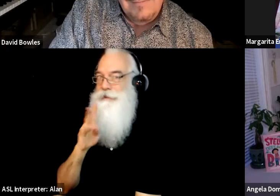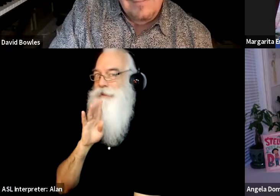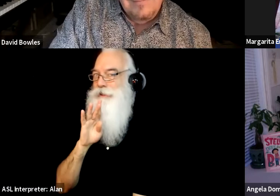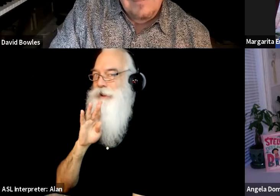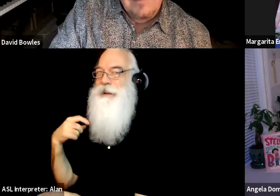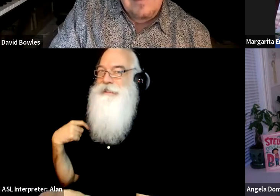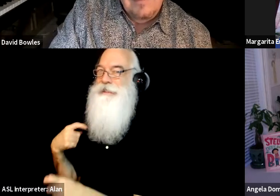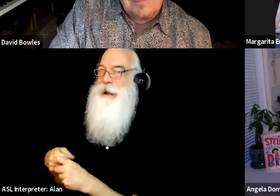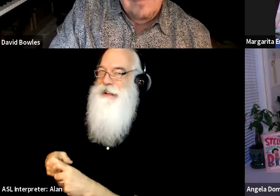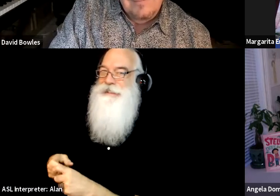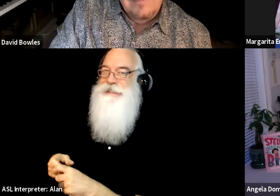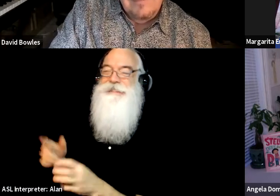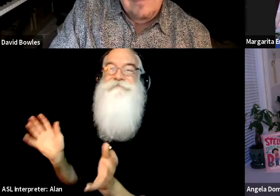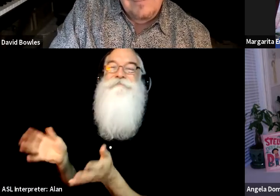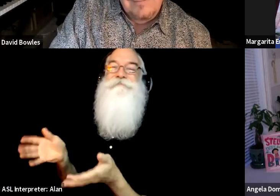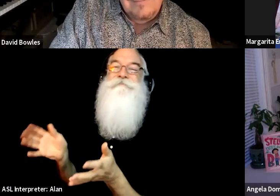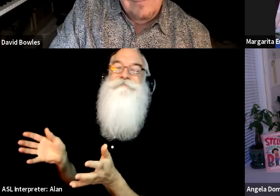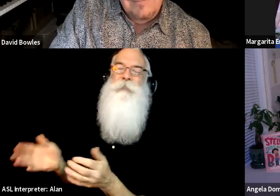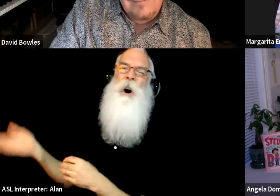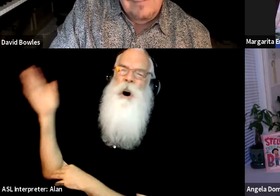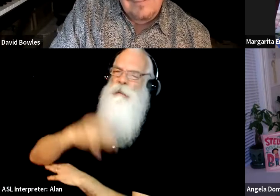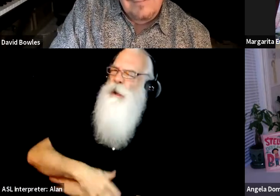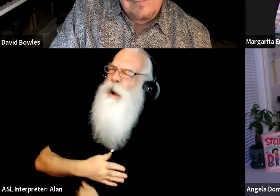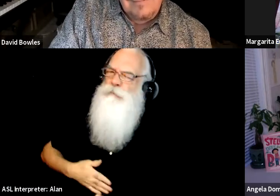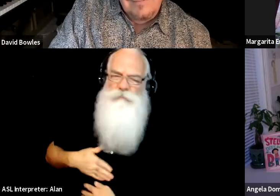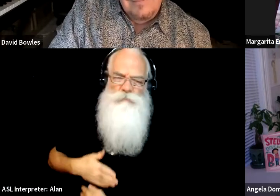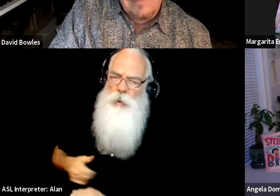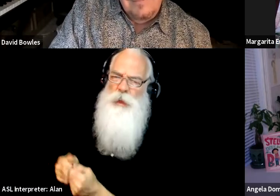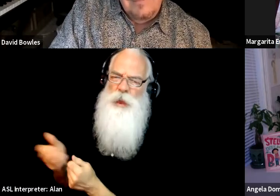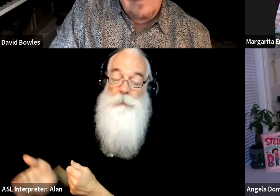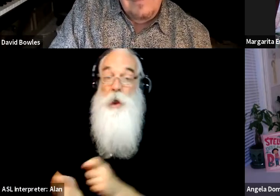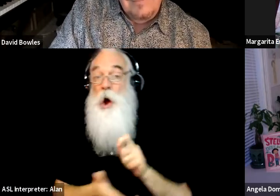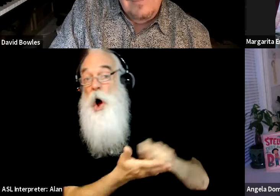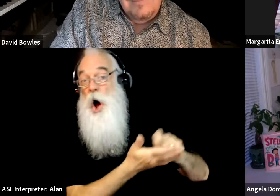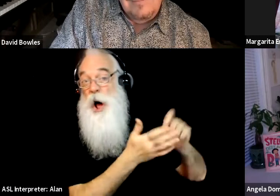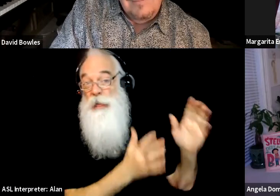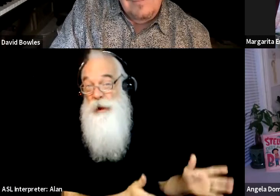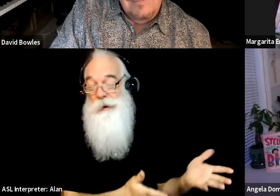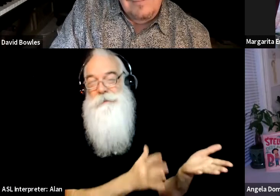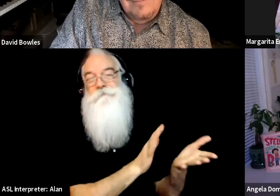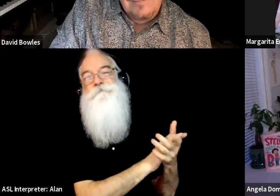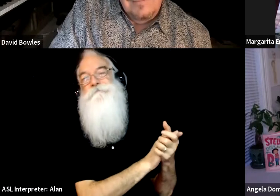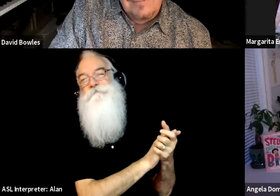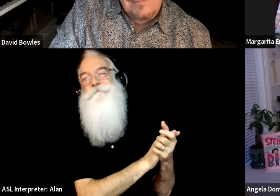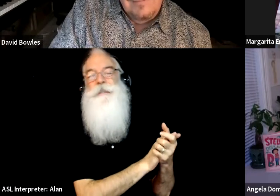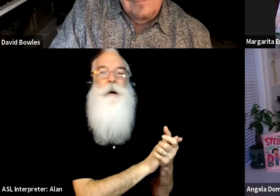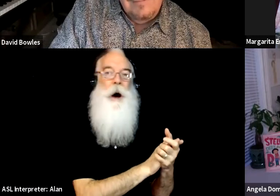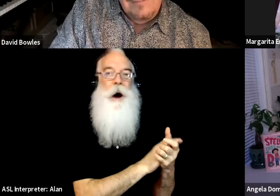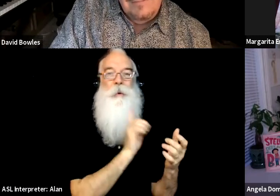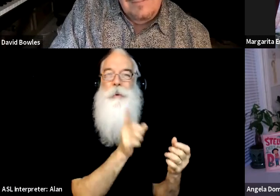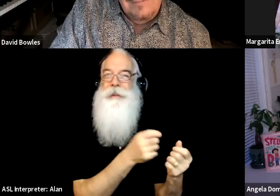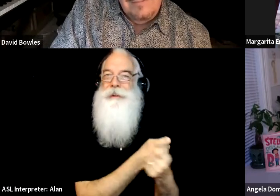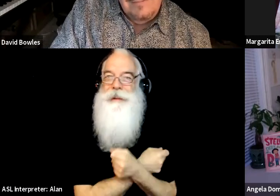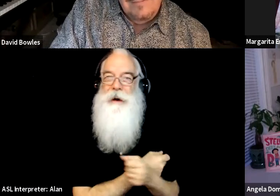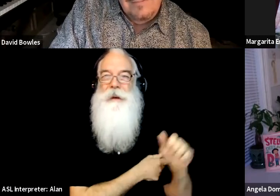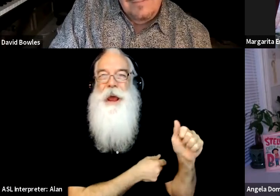would enjoy spending the day with her. I would say authors. I really do love the work by